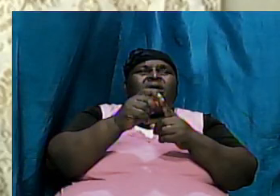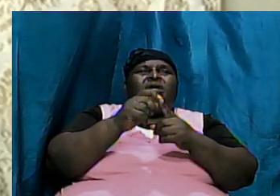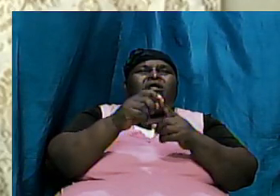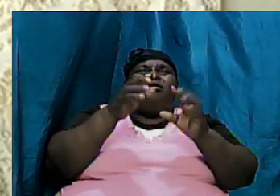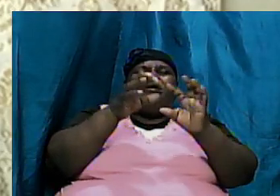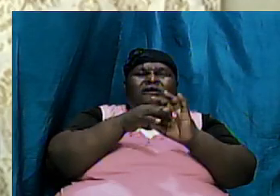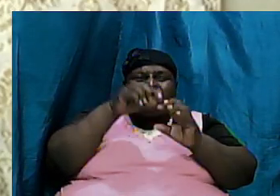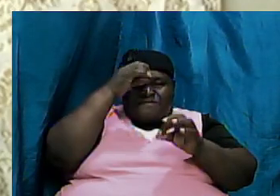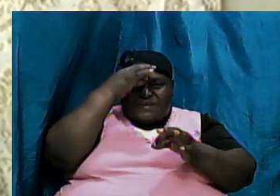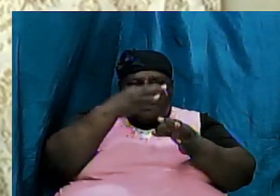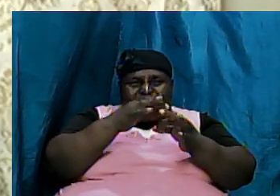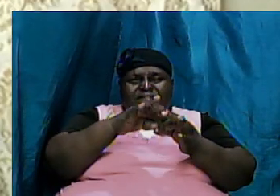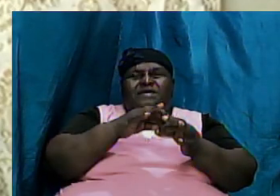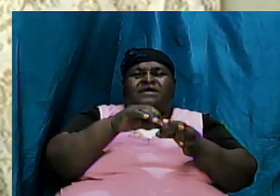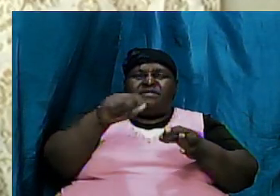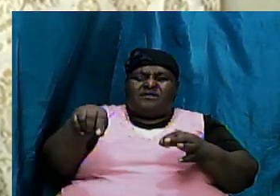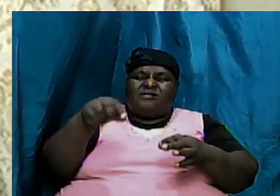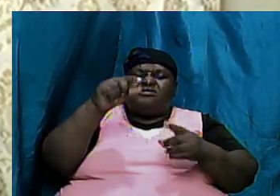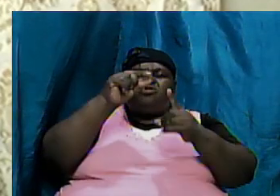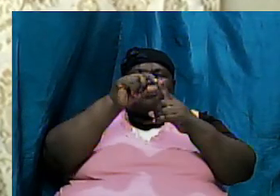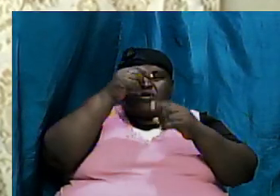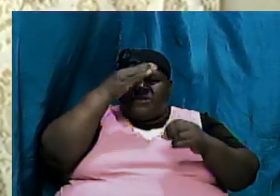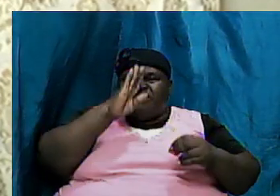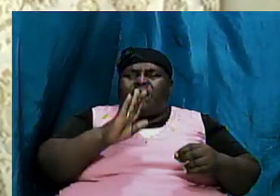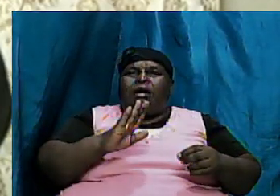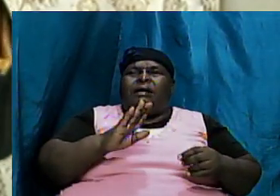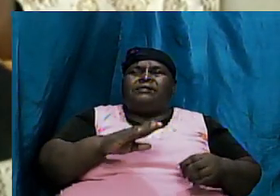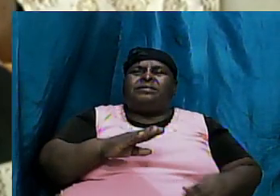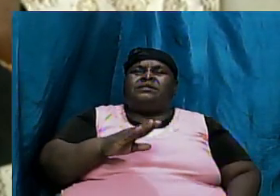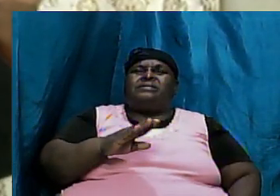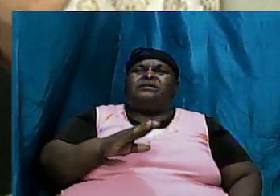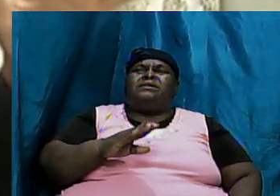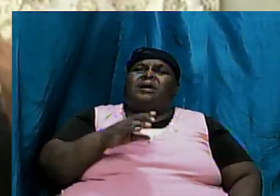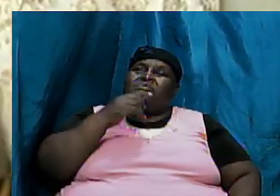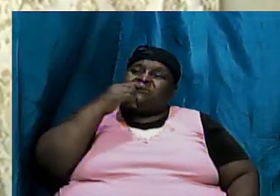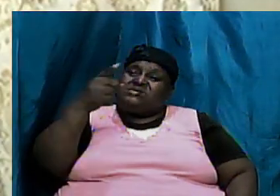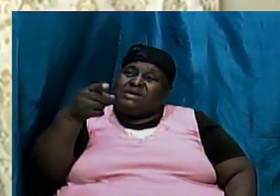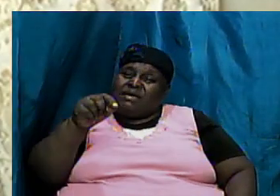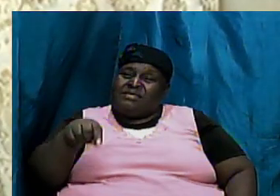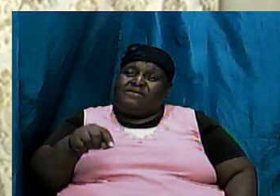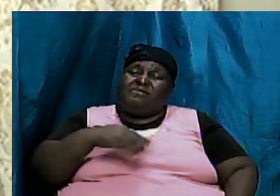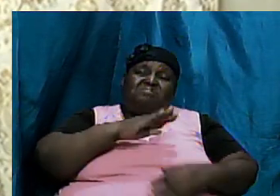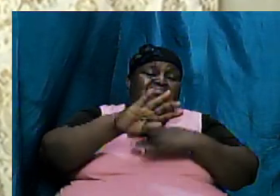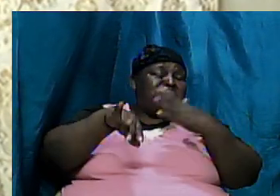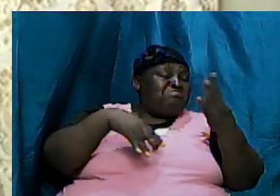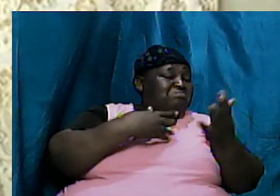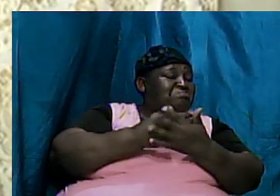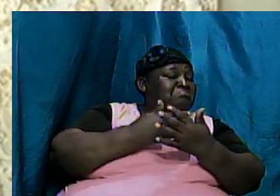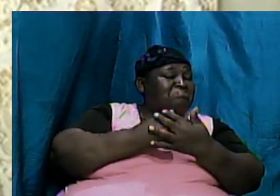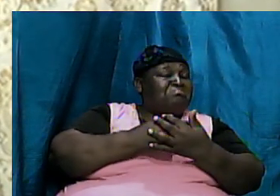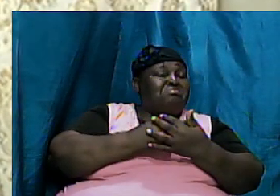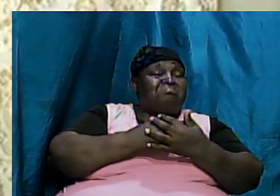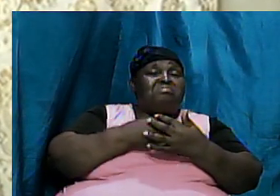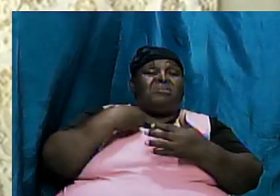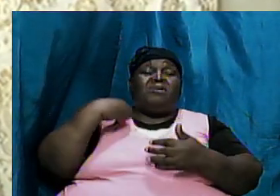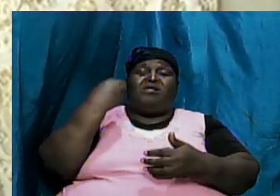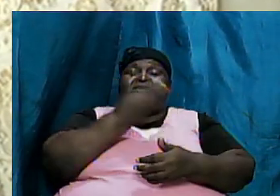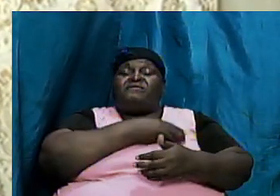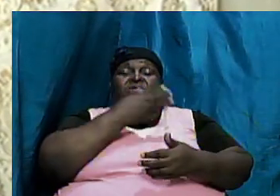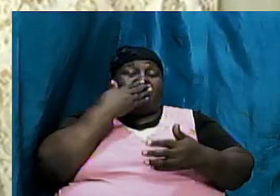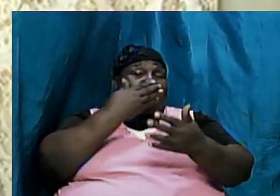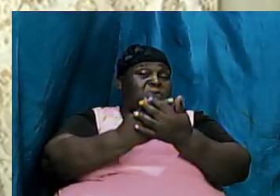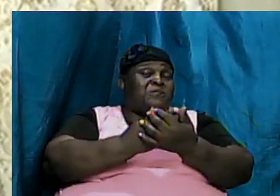faith that this is the word of God and I'm saying this for all of our benefits that this is the word of God